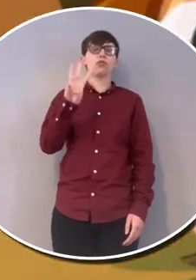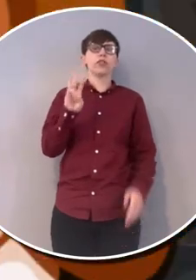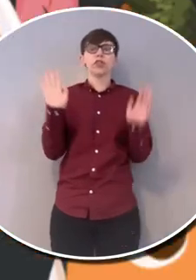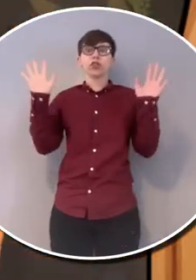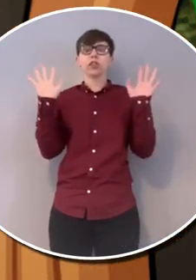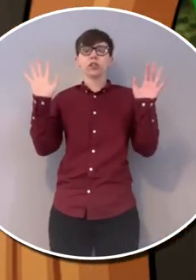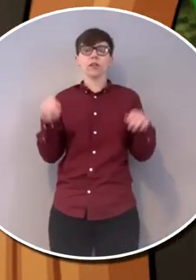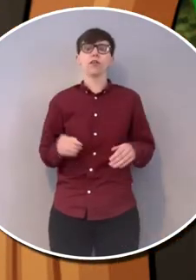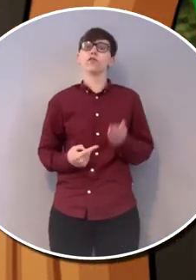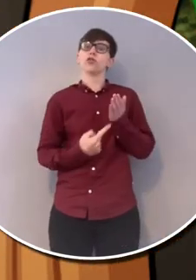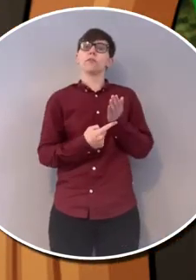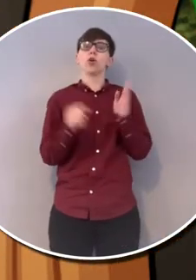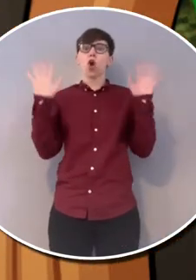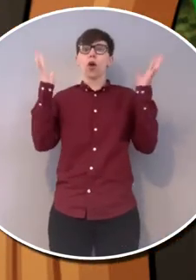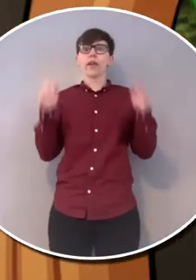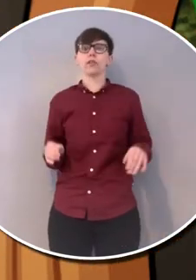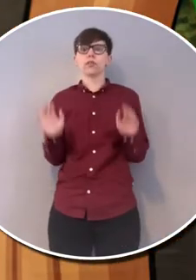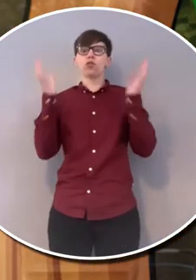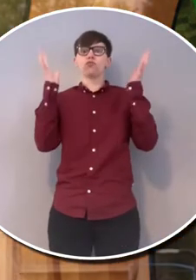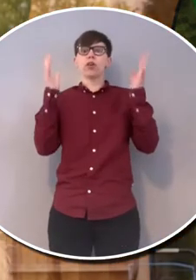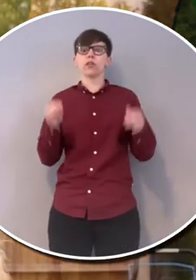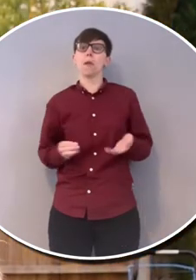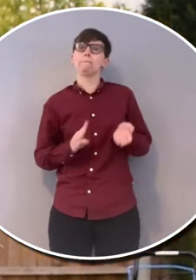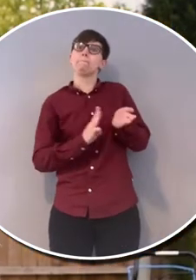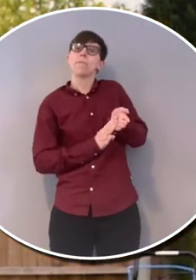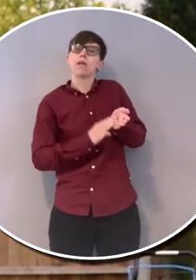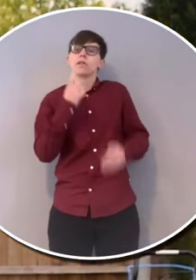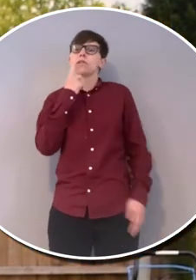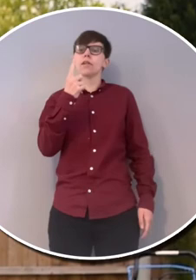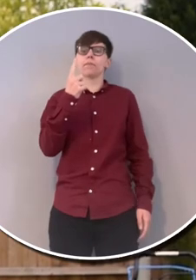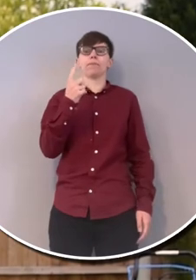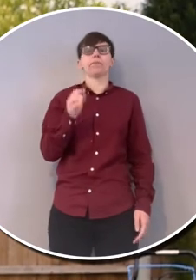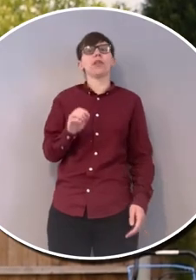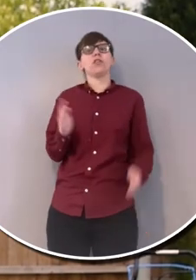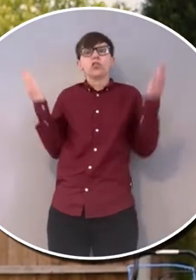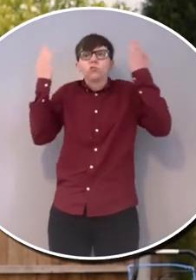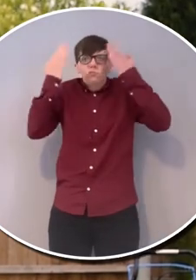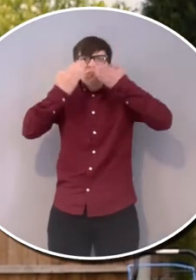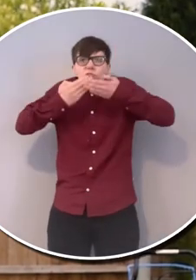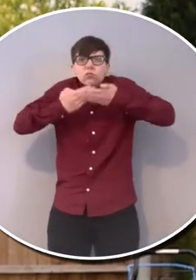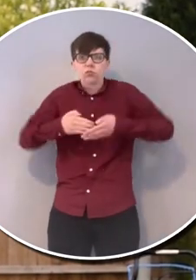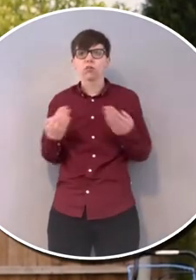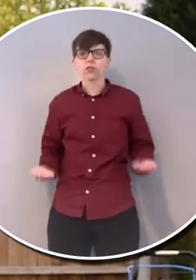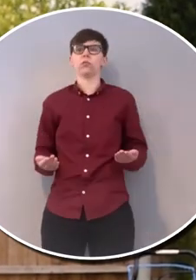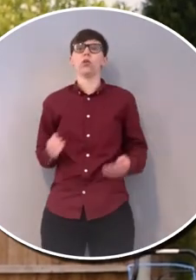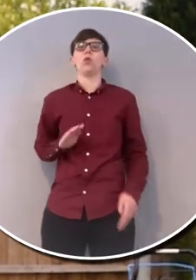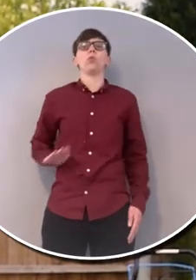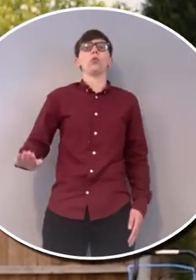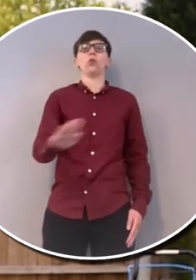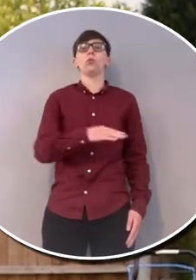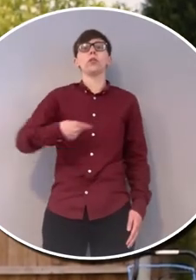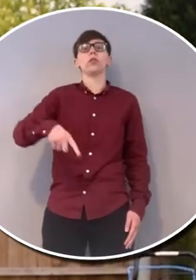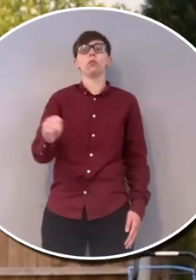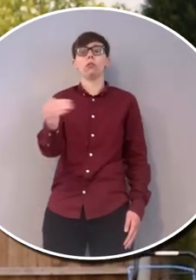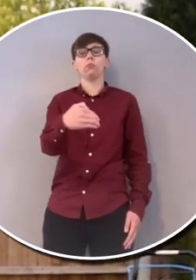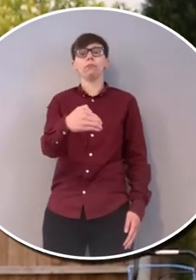three cheers for Tulip. Hooray! And Maggie said, it's getting a bit dark now and we'd all better